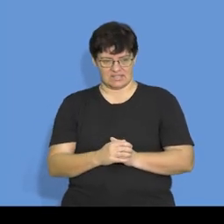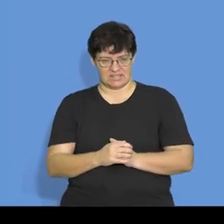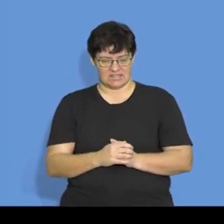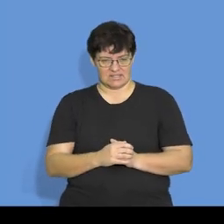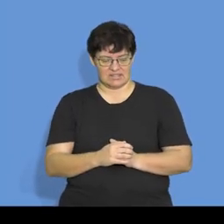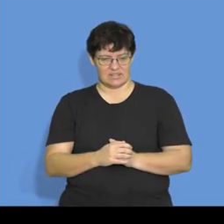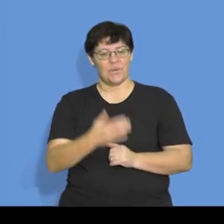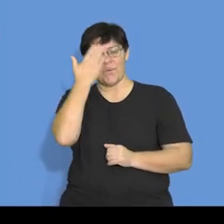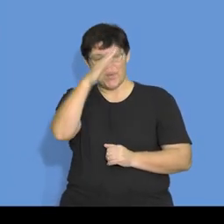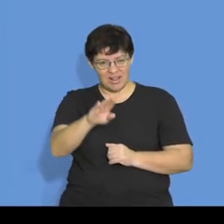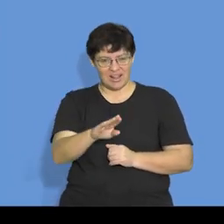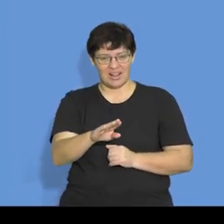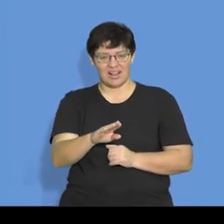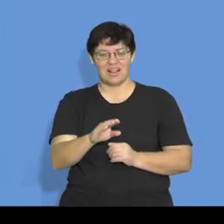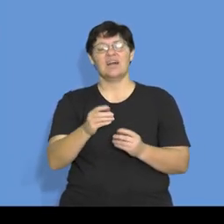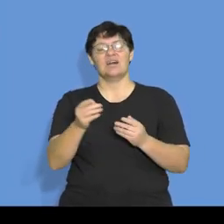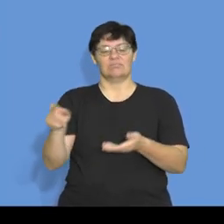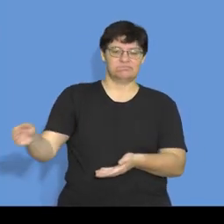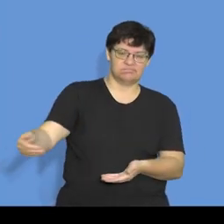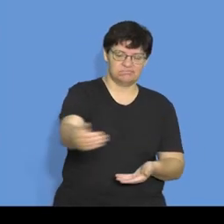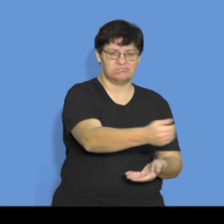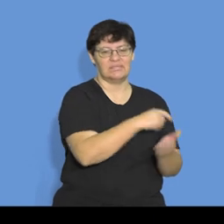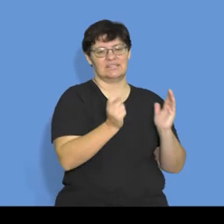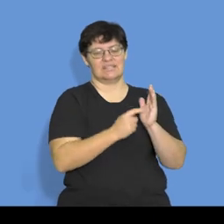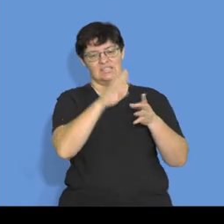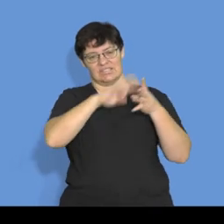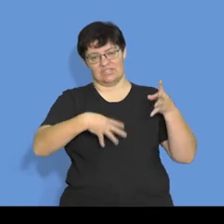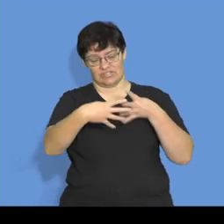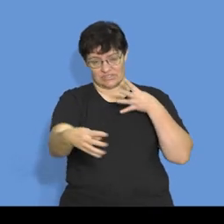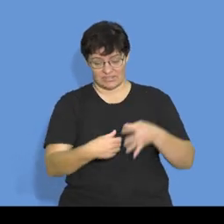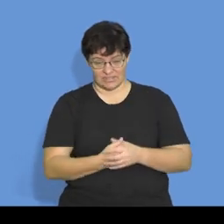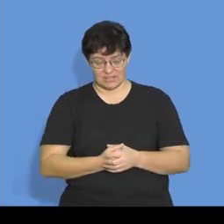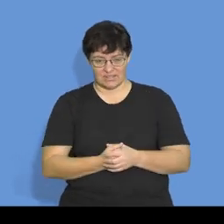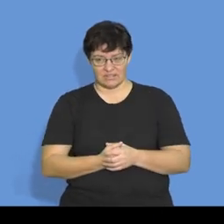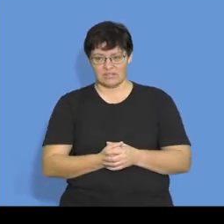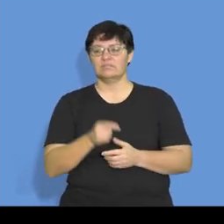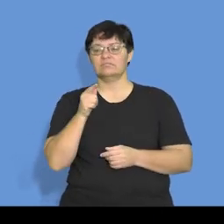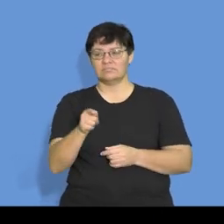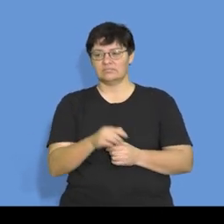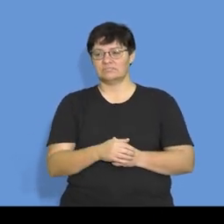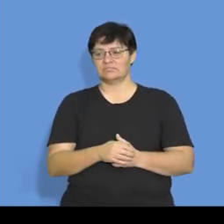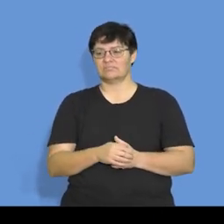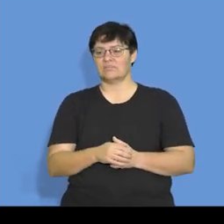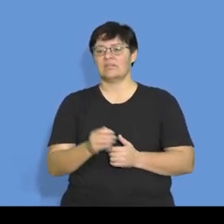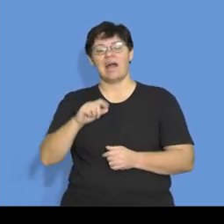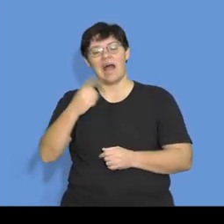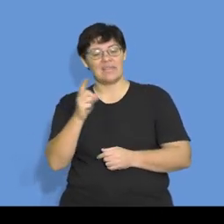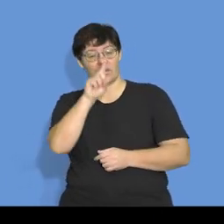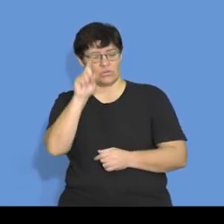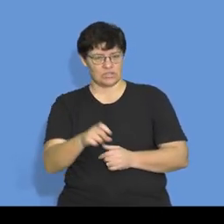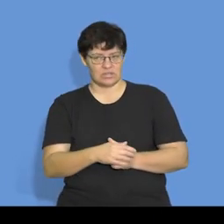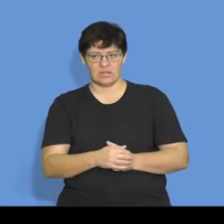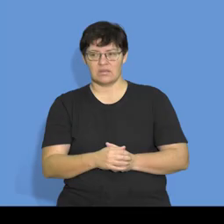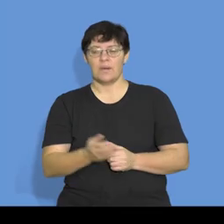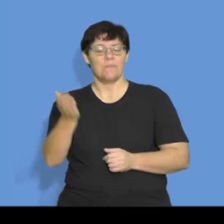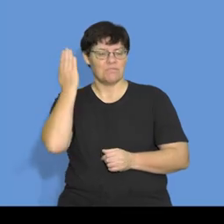complete your data's collection schedule. Here, can see, here's our other question that we referred to early on,